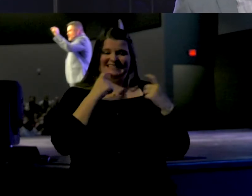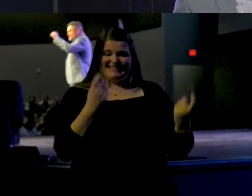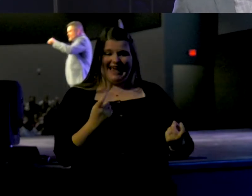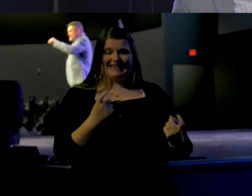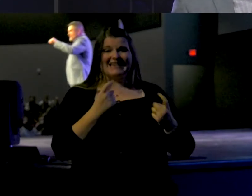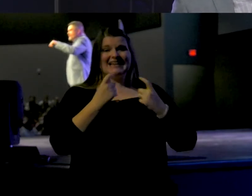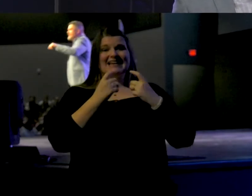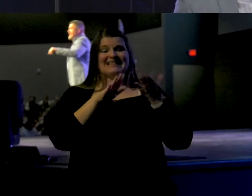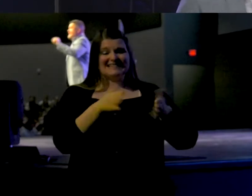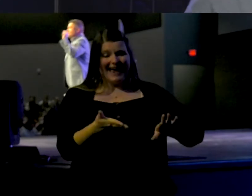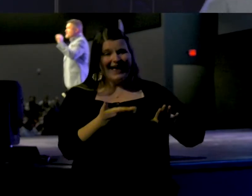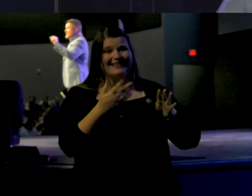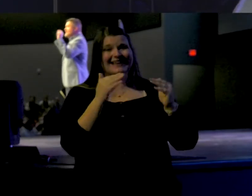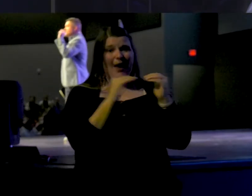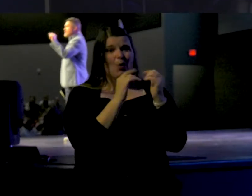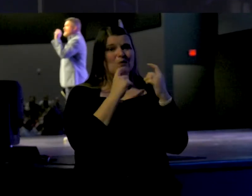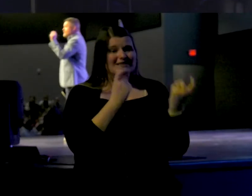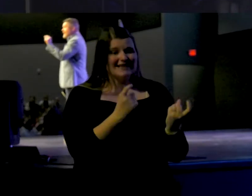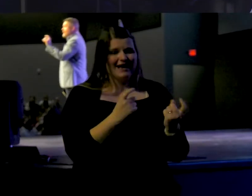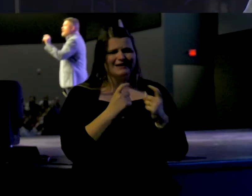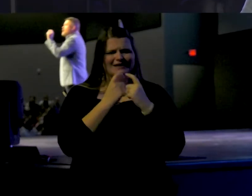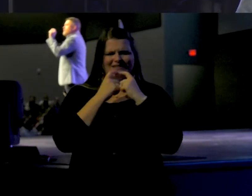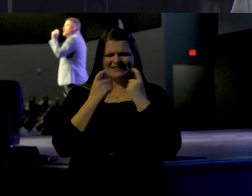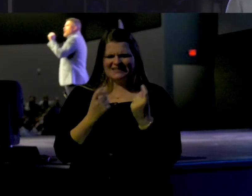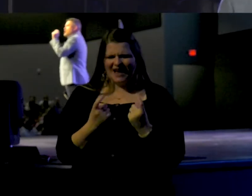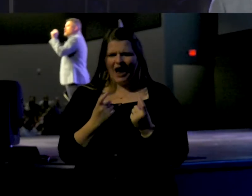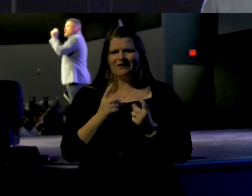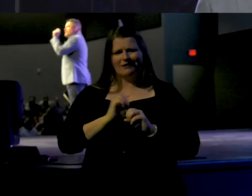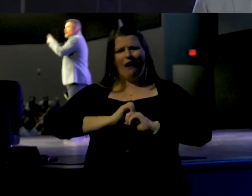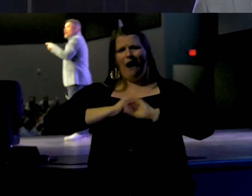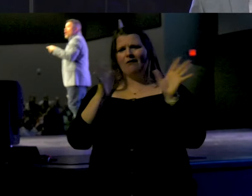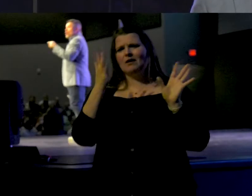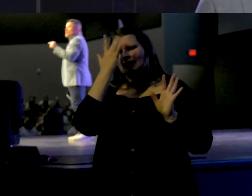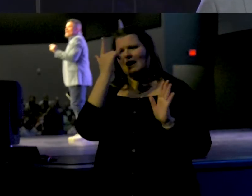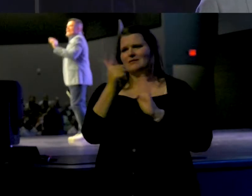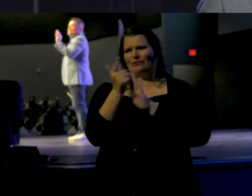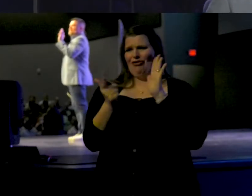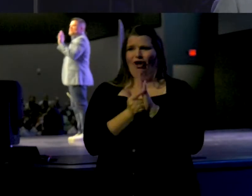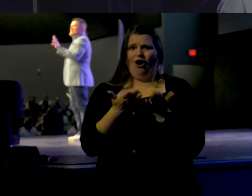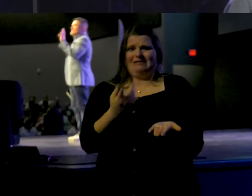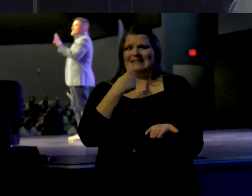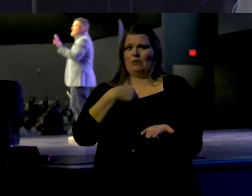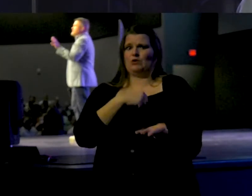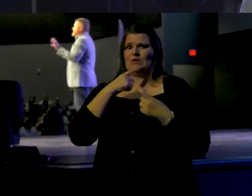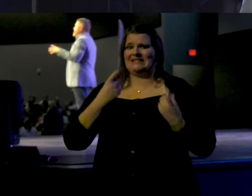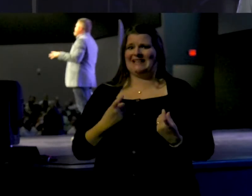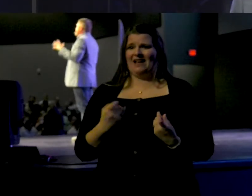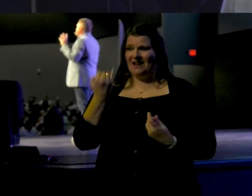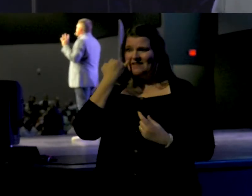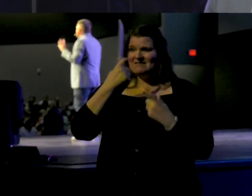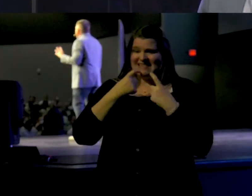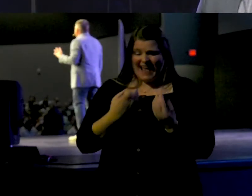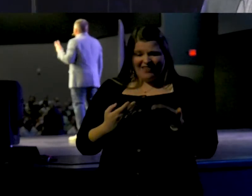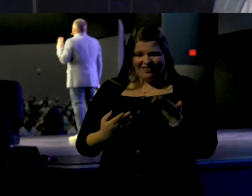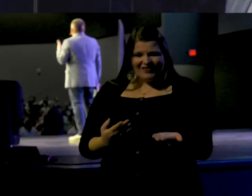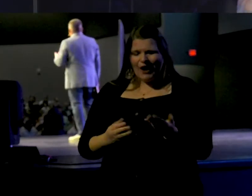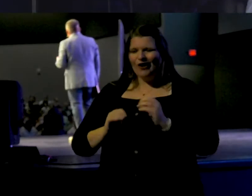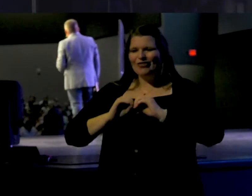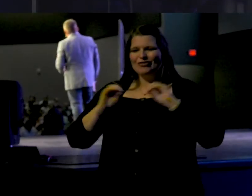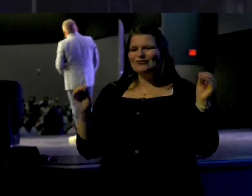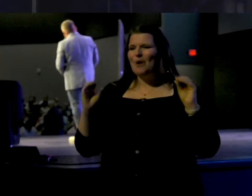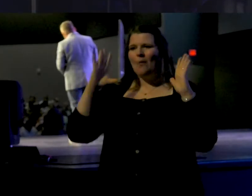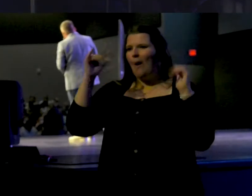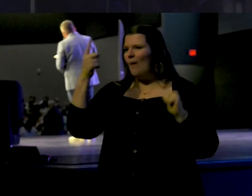happens because of sin, and sin is made apparent because of the law. If the sentence ends there, there is no